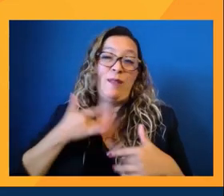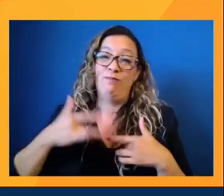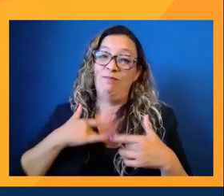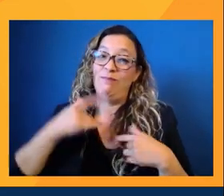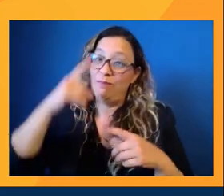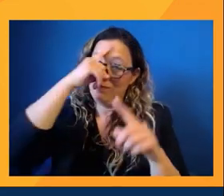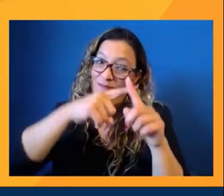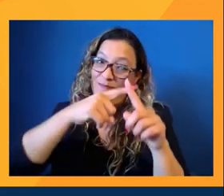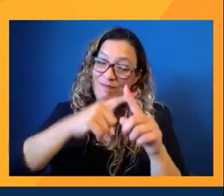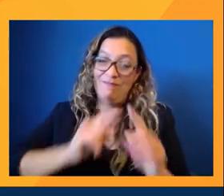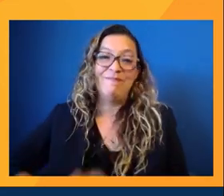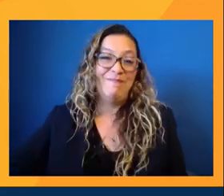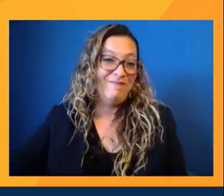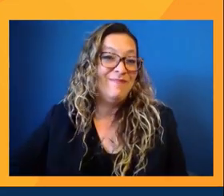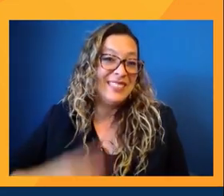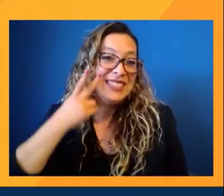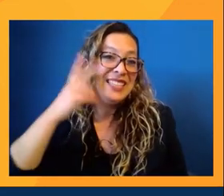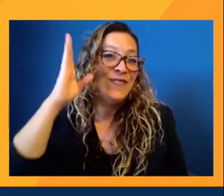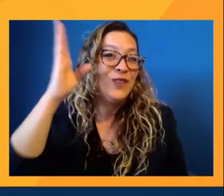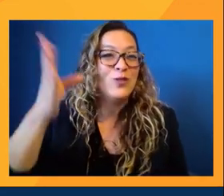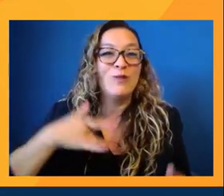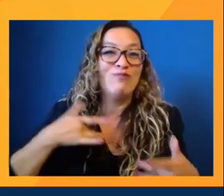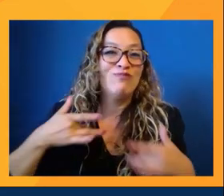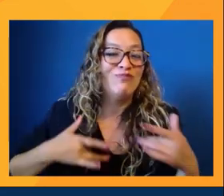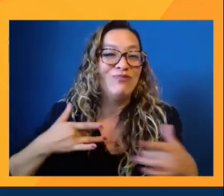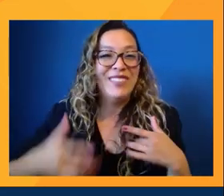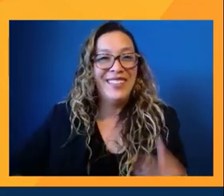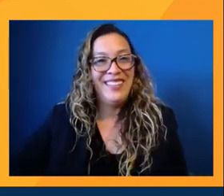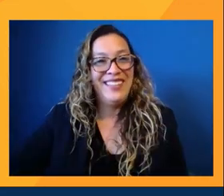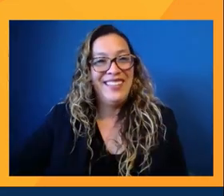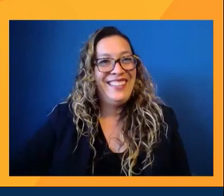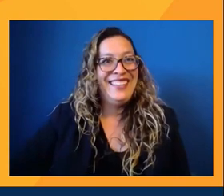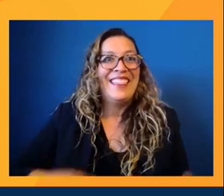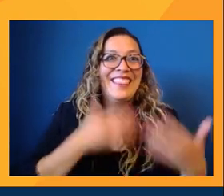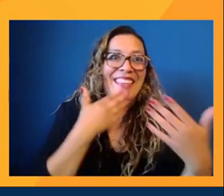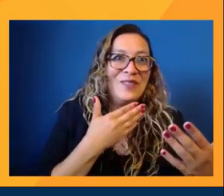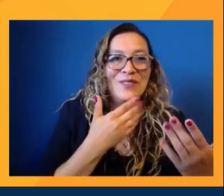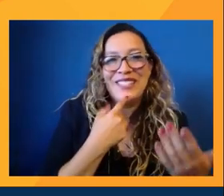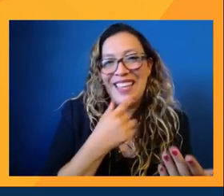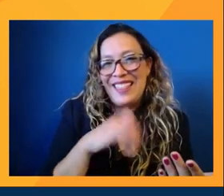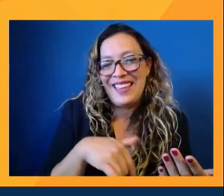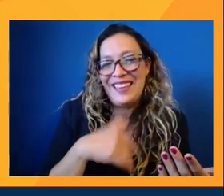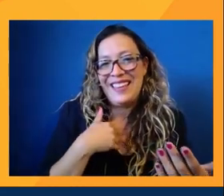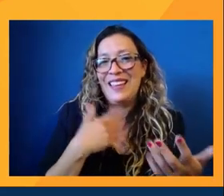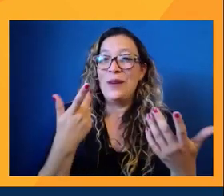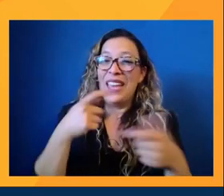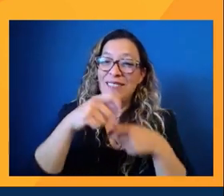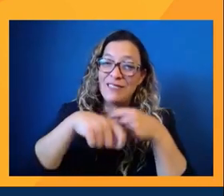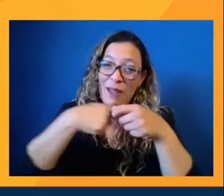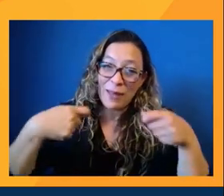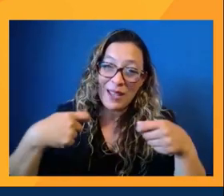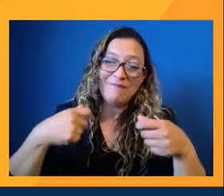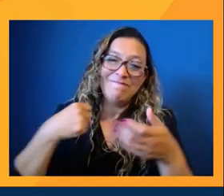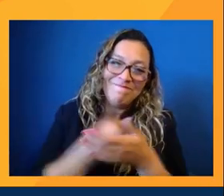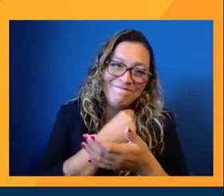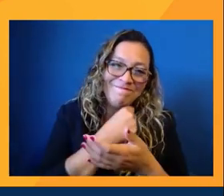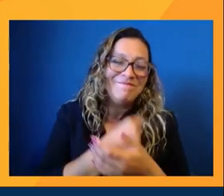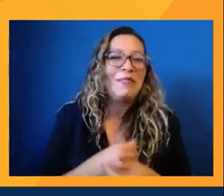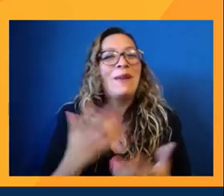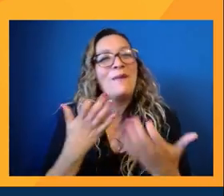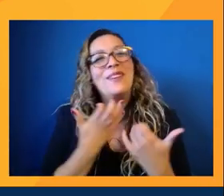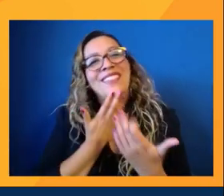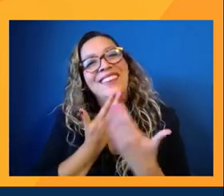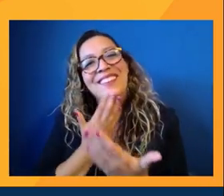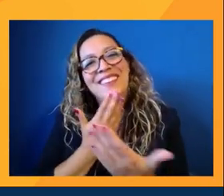I'm excited to see the future. Well, well said. Um, we're going to have to wrap it up now, but I want to thank all of you